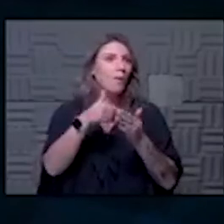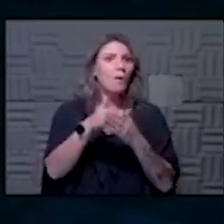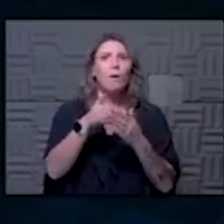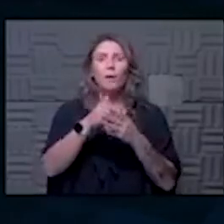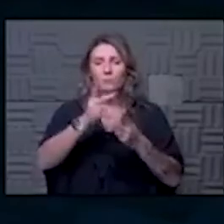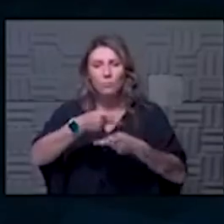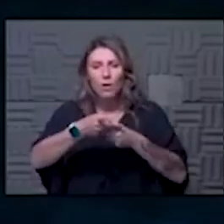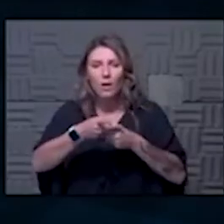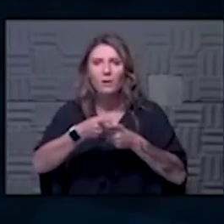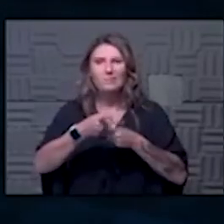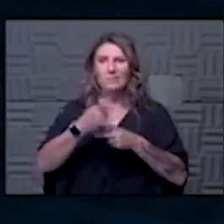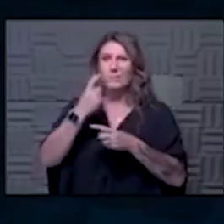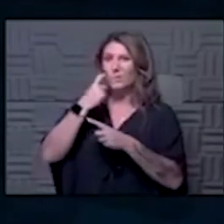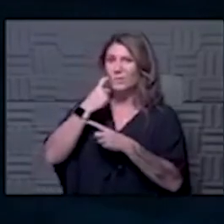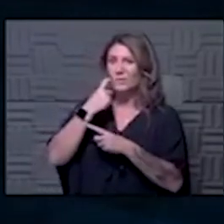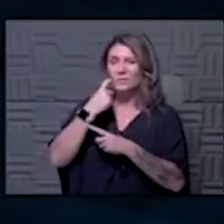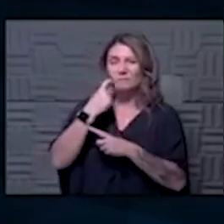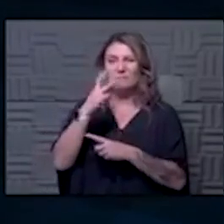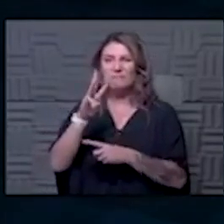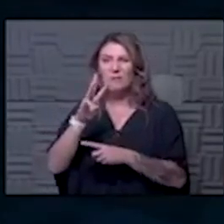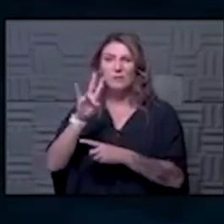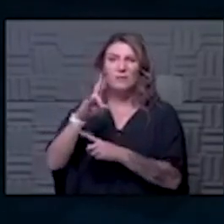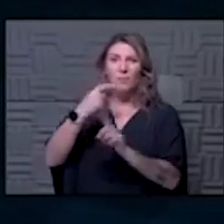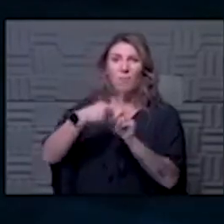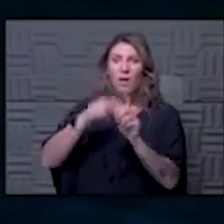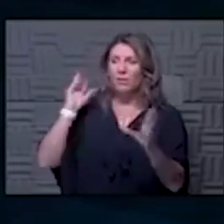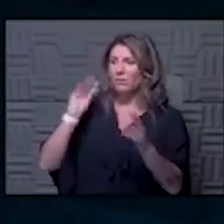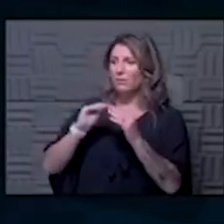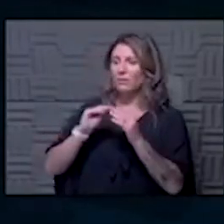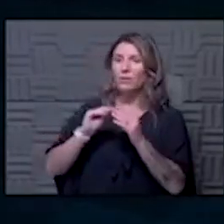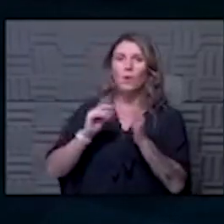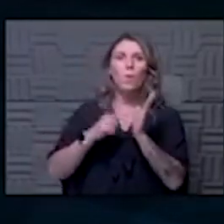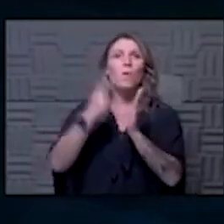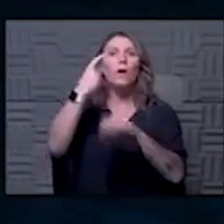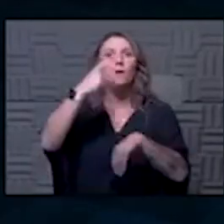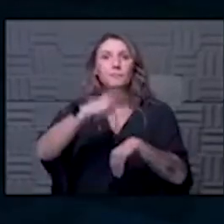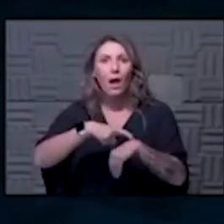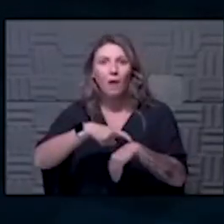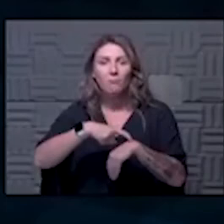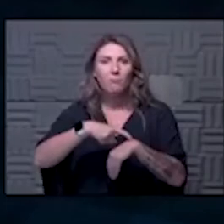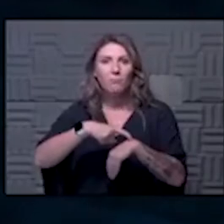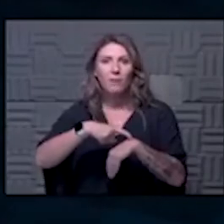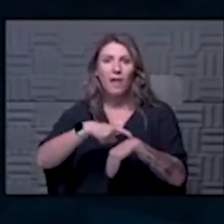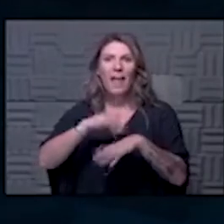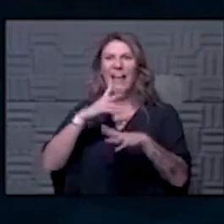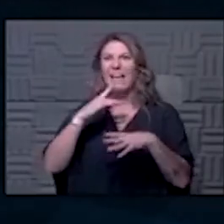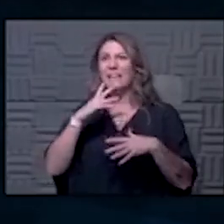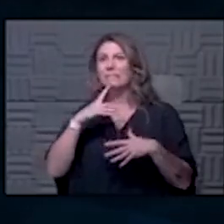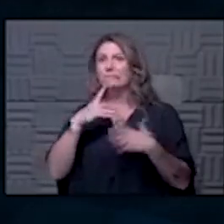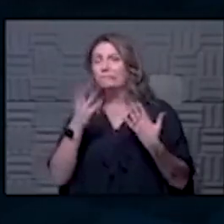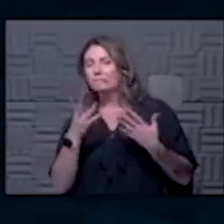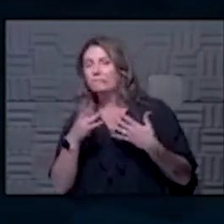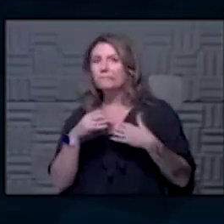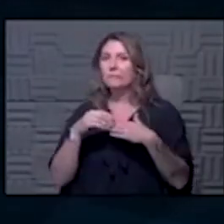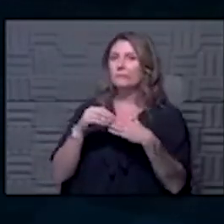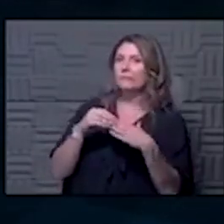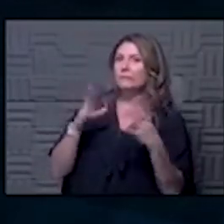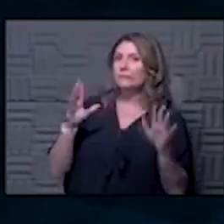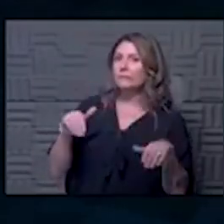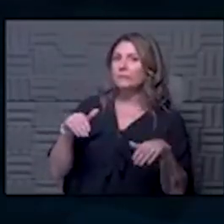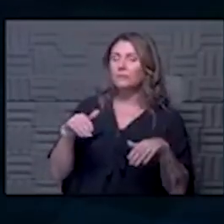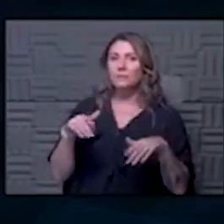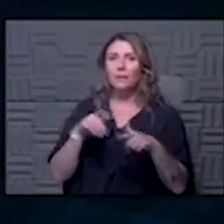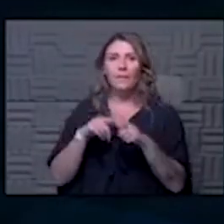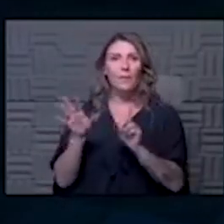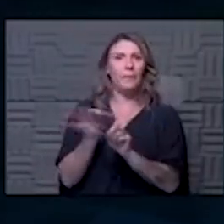that i have over the last six seven months and then it's the one time that i kind of let my guard down a little and i